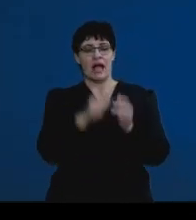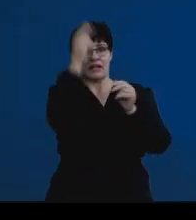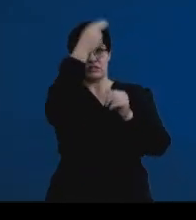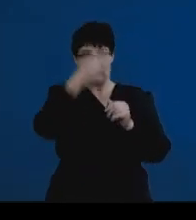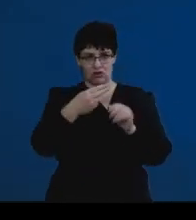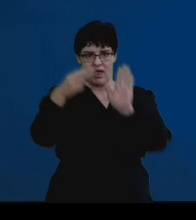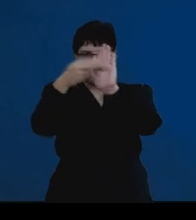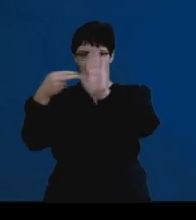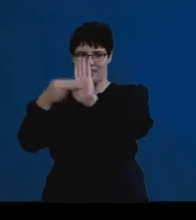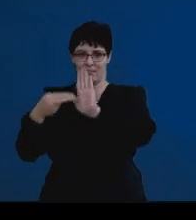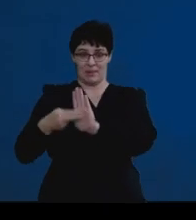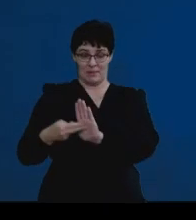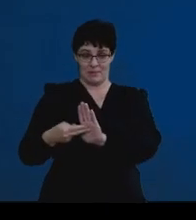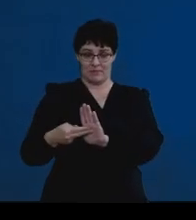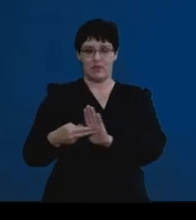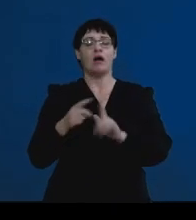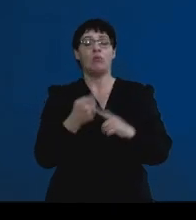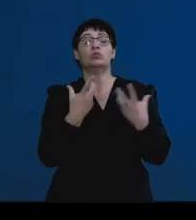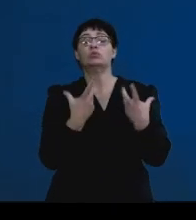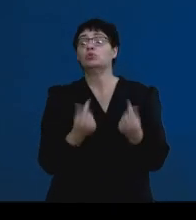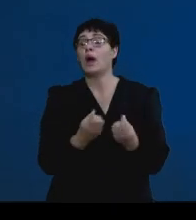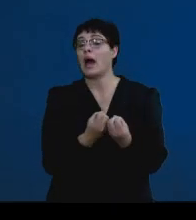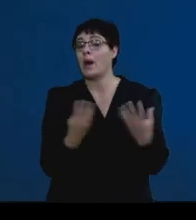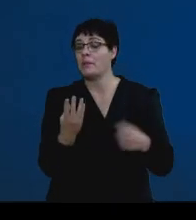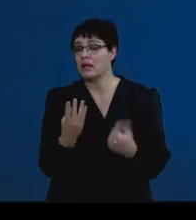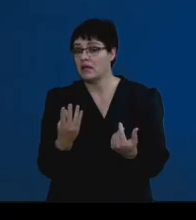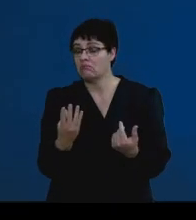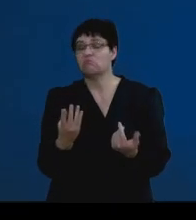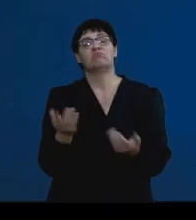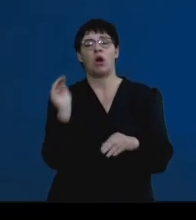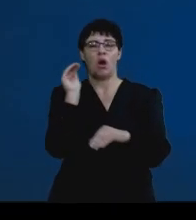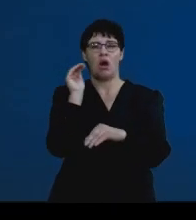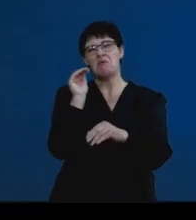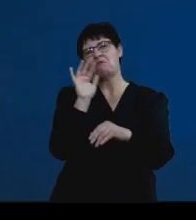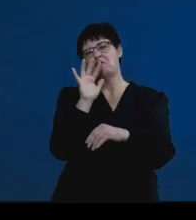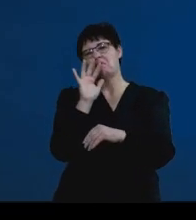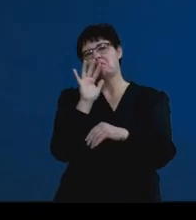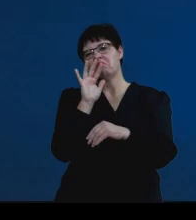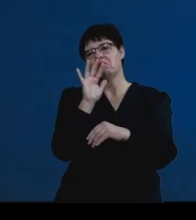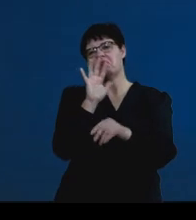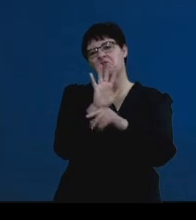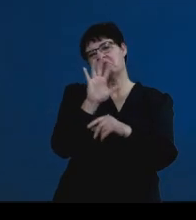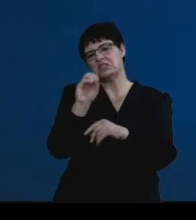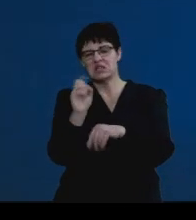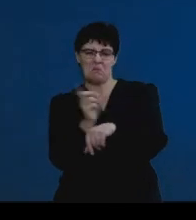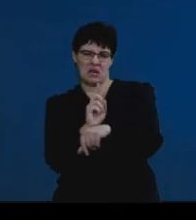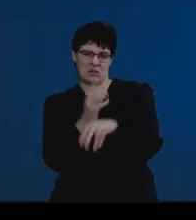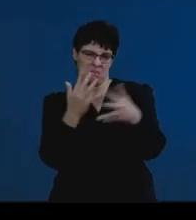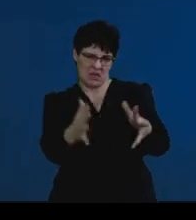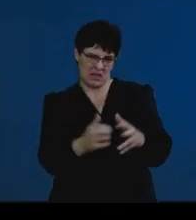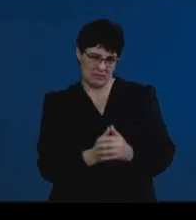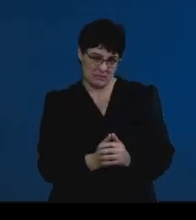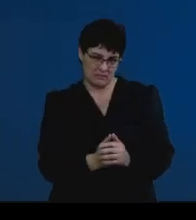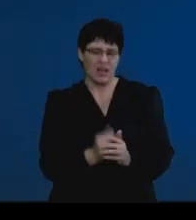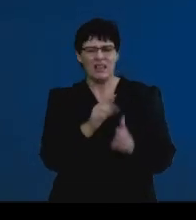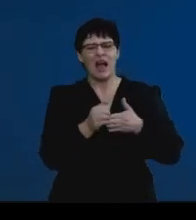And all of this should be done in nothing more than 50 minutes. And this is a good guide to